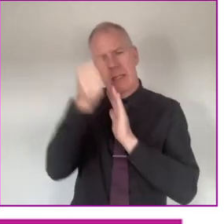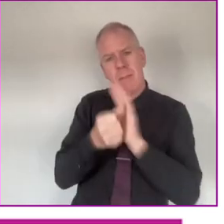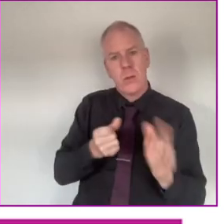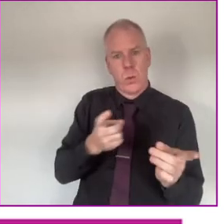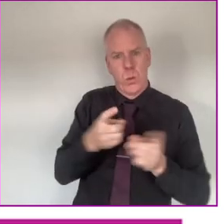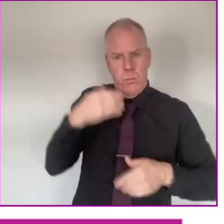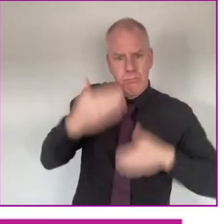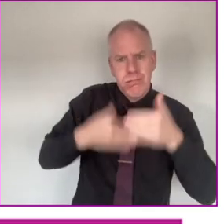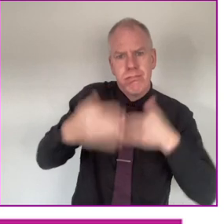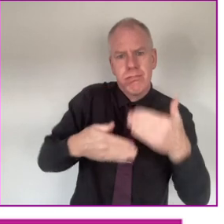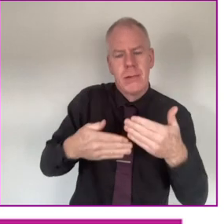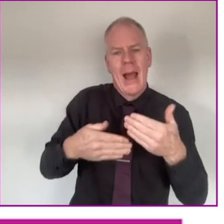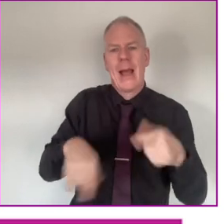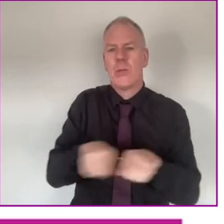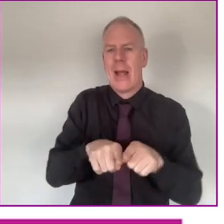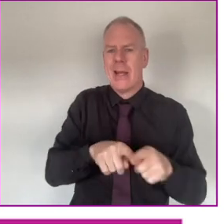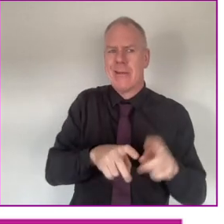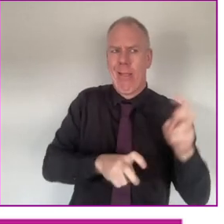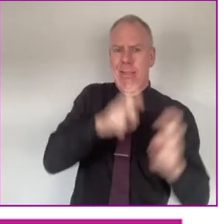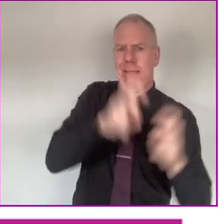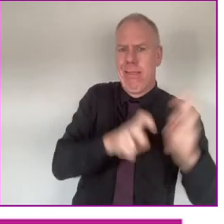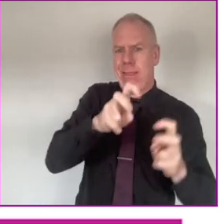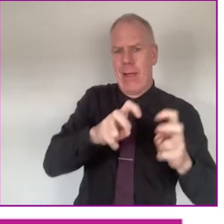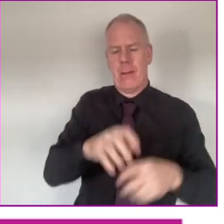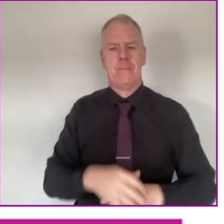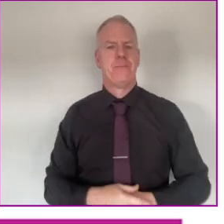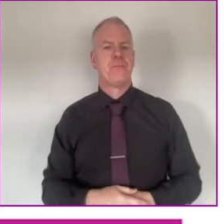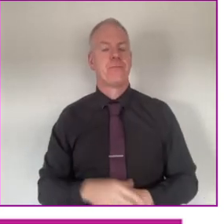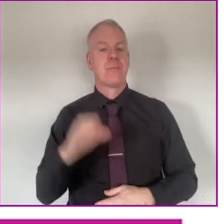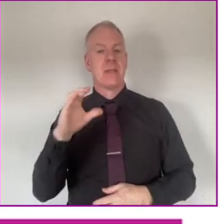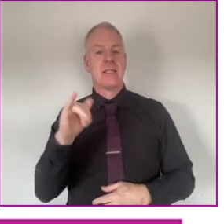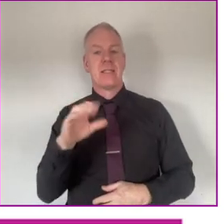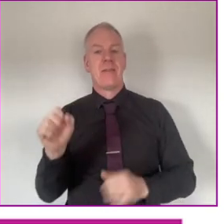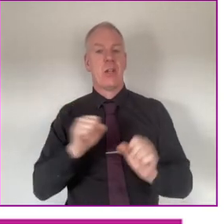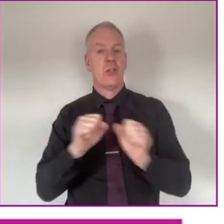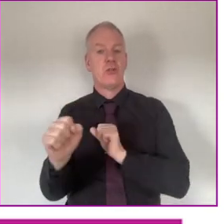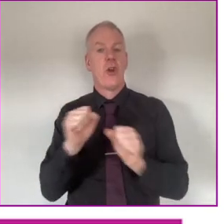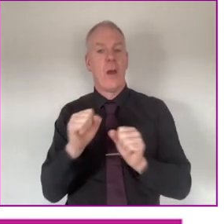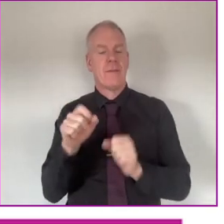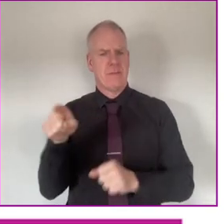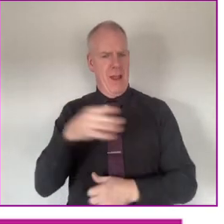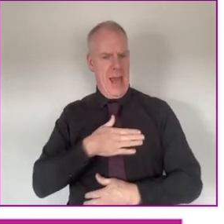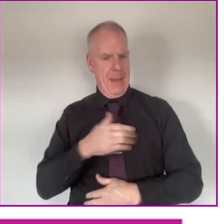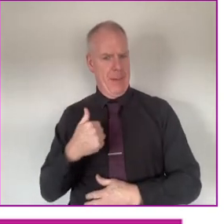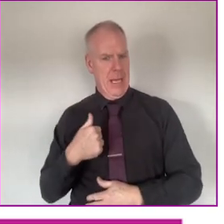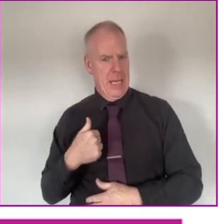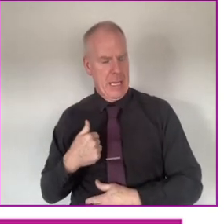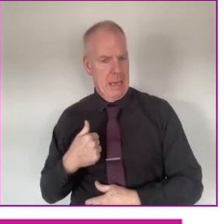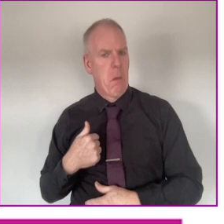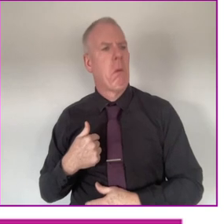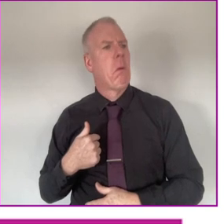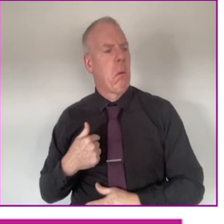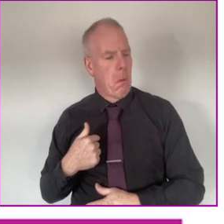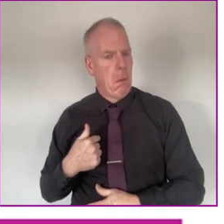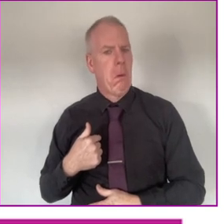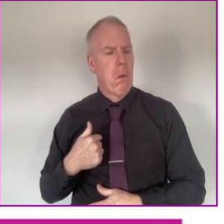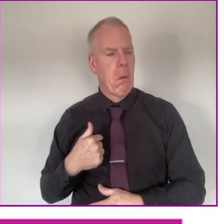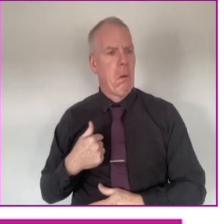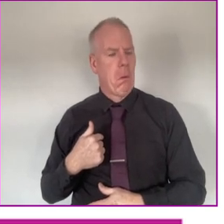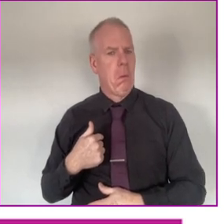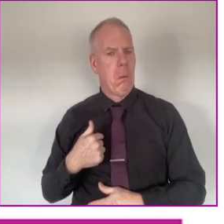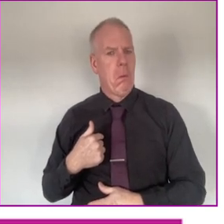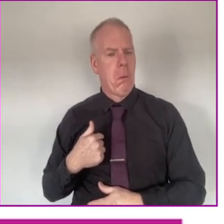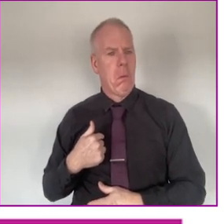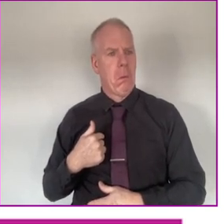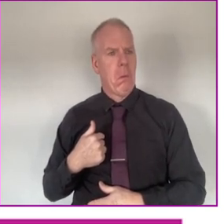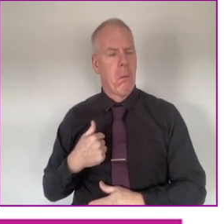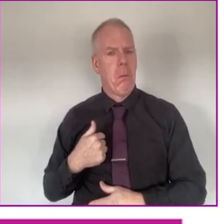I have lots of experience in doing things. As well as causing trouble. And the civil servants liked me. And thought that